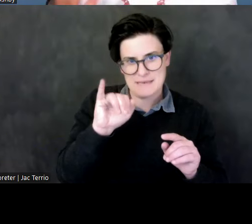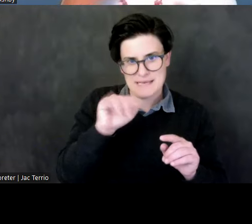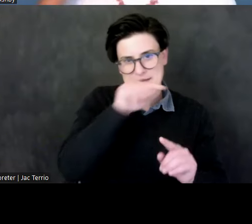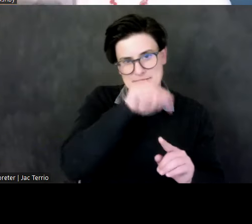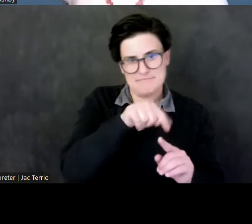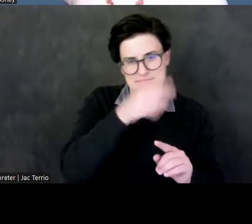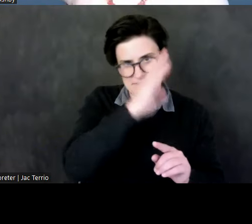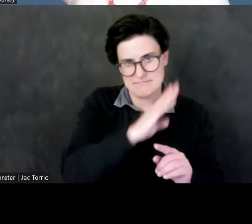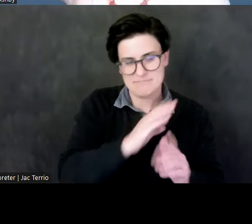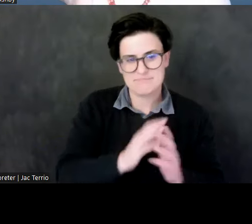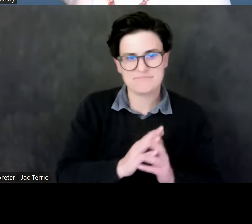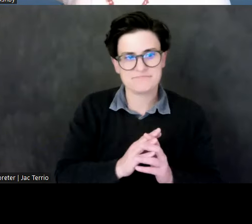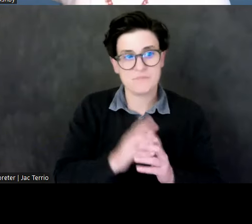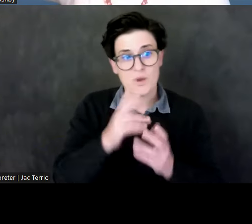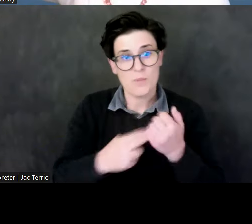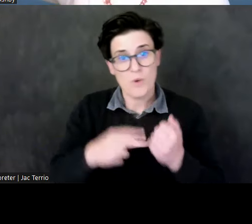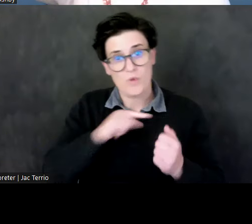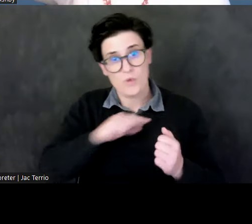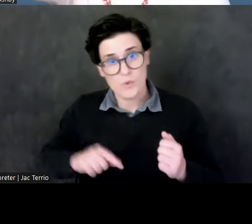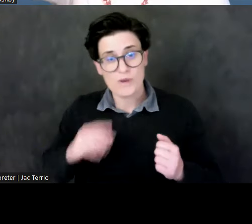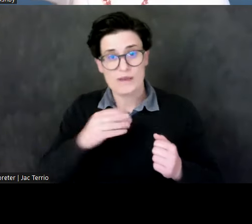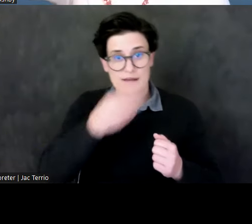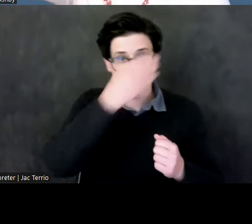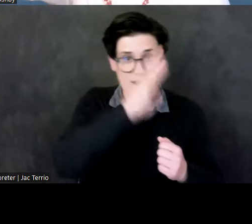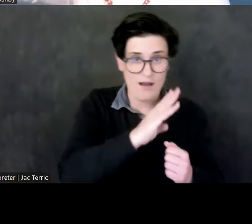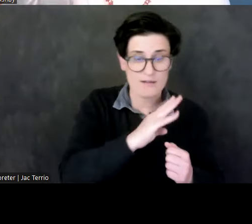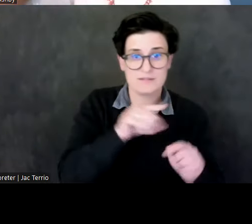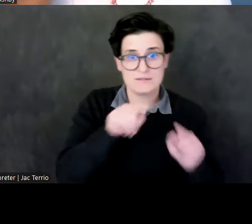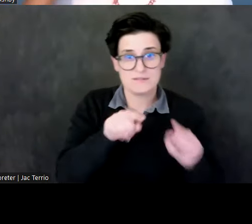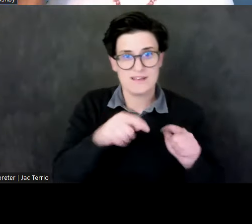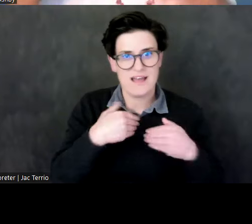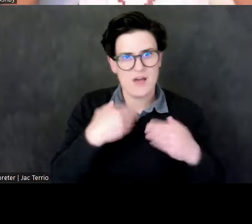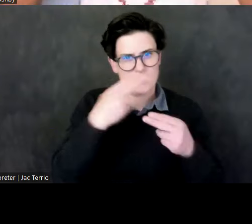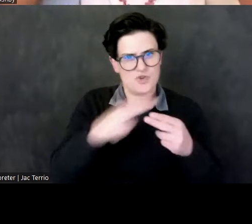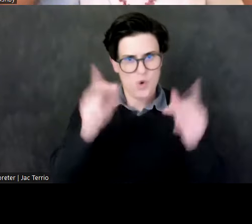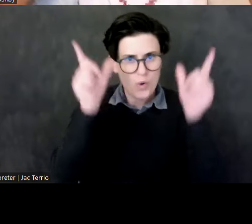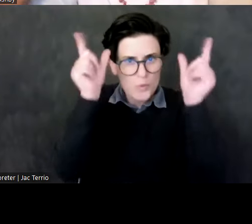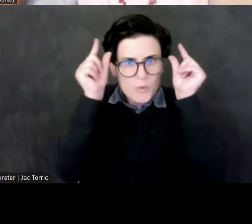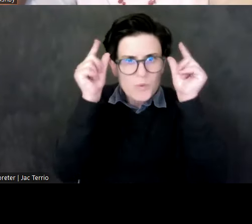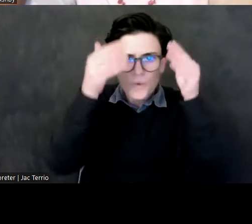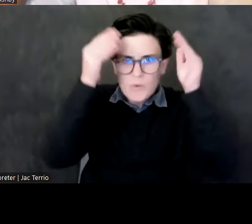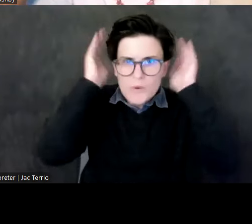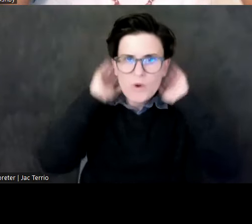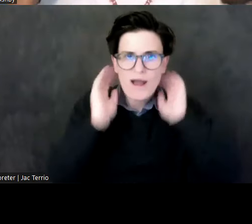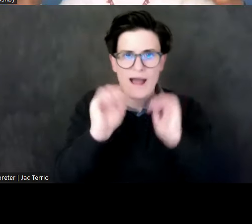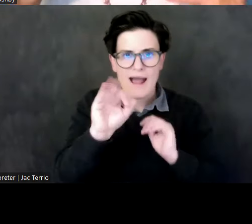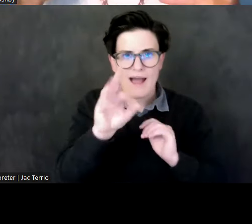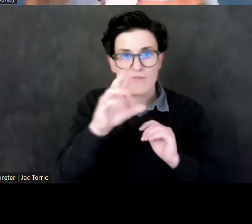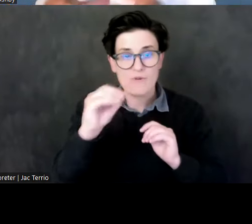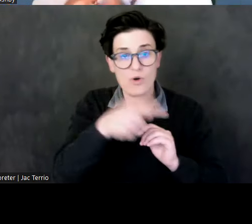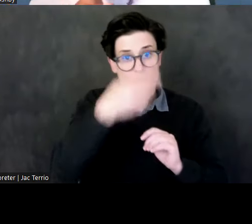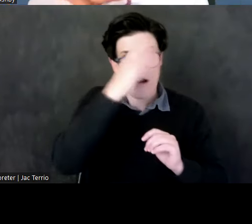both the queen and the goddess have short afros. The goddess is wearing a diadem